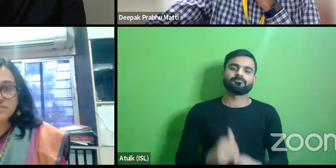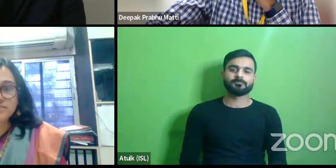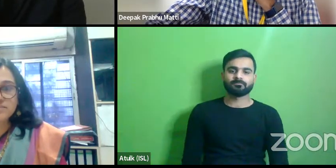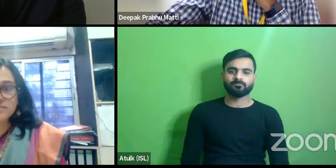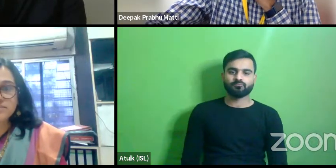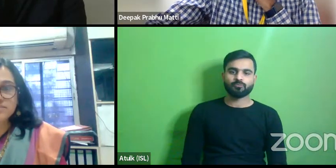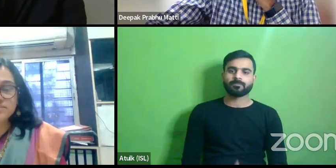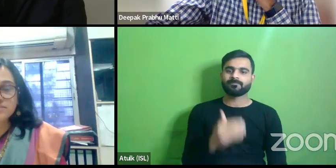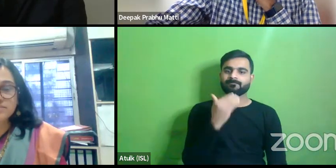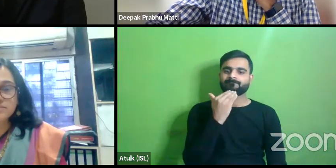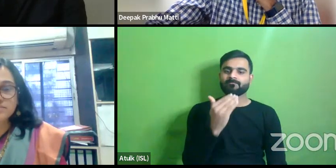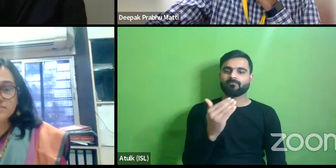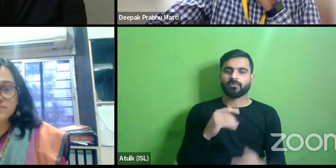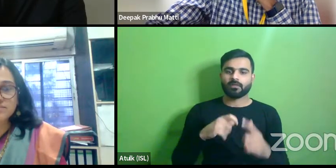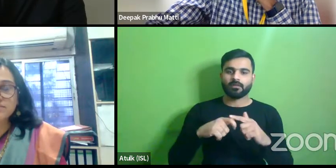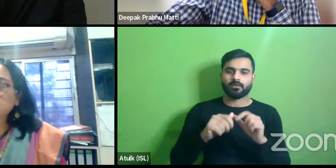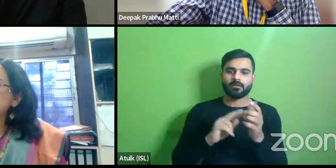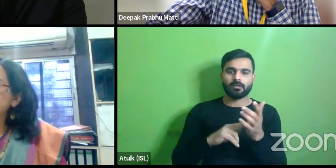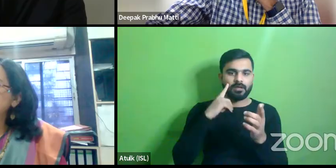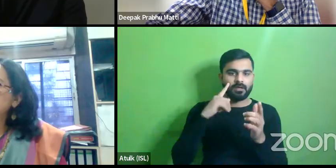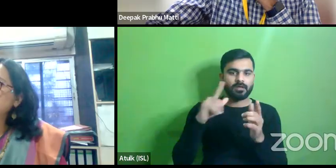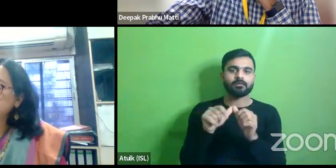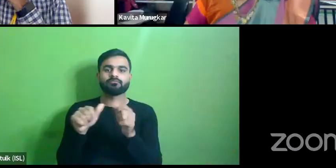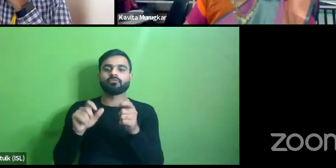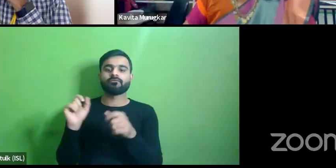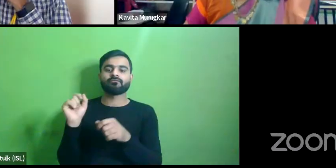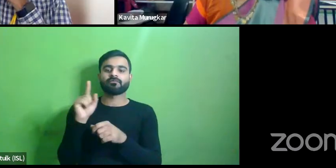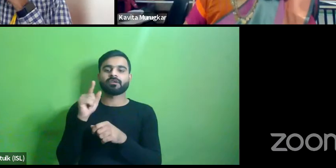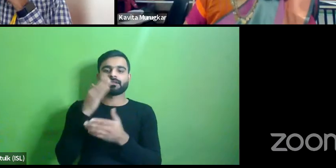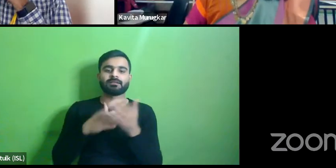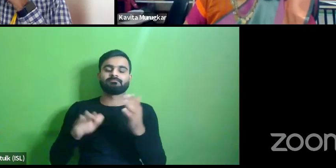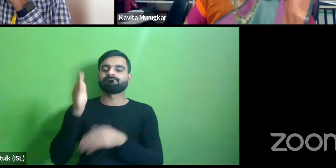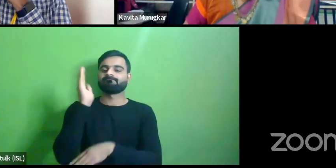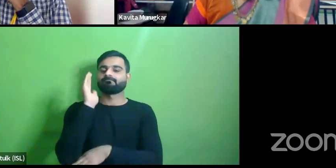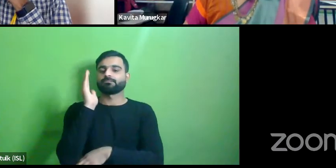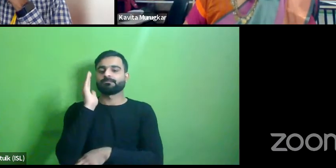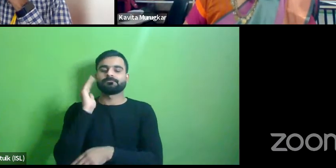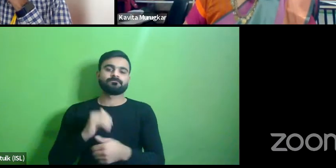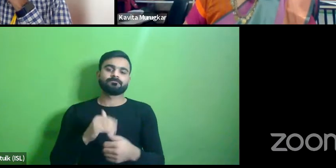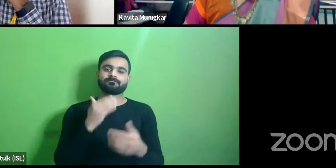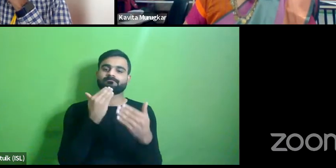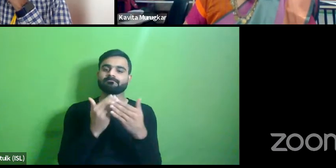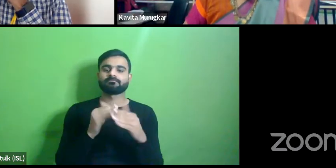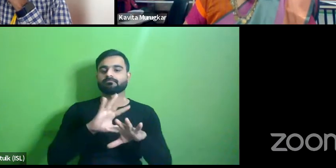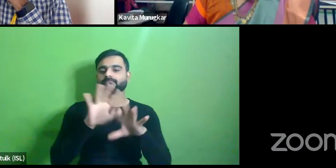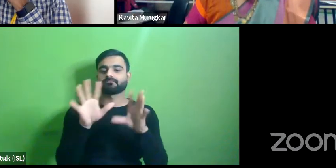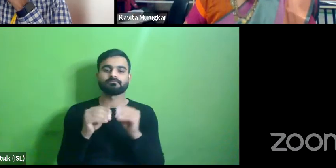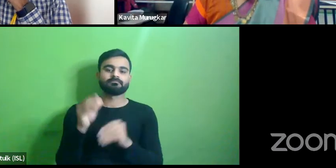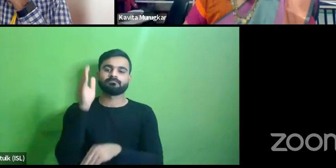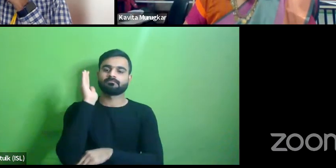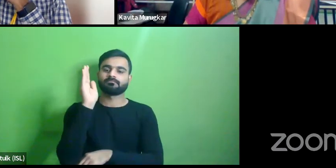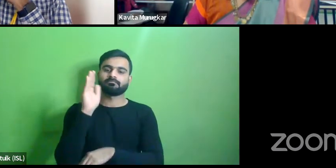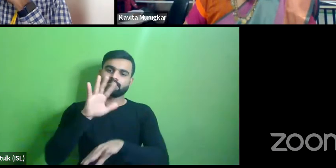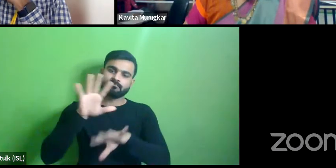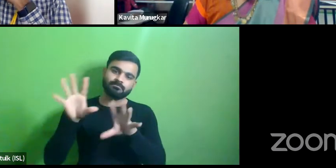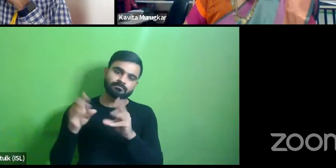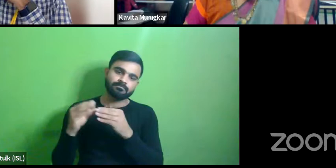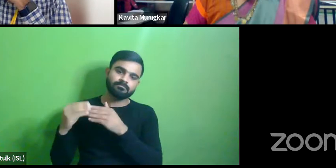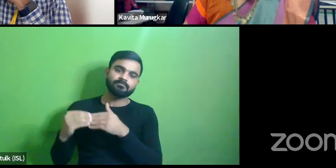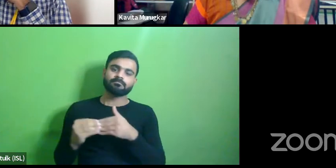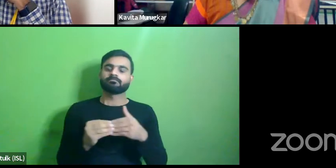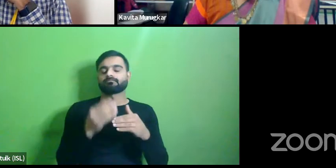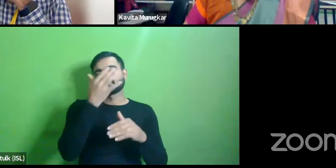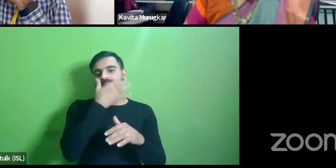thank you kanika for moderating the first half of the session and thank you to all the presenters for taking us through the